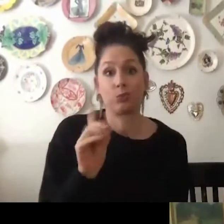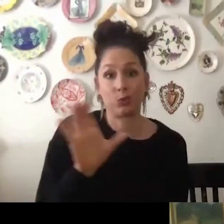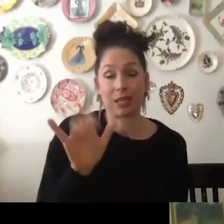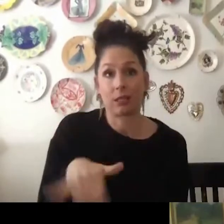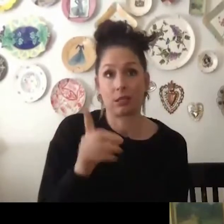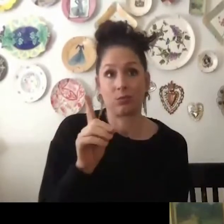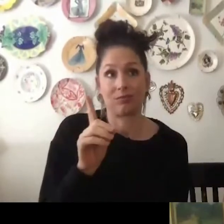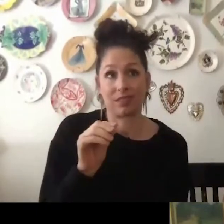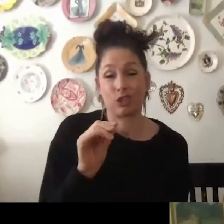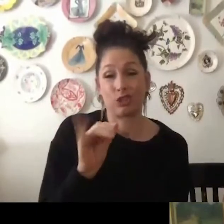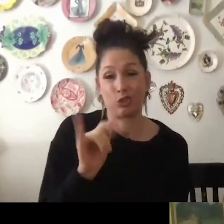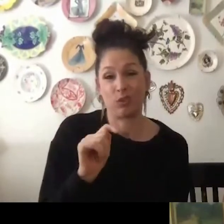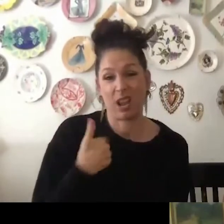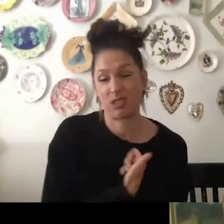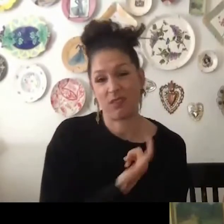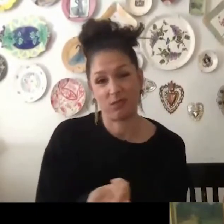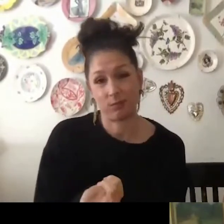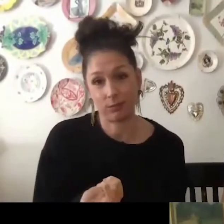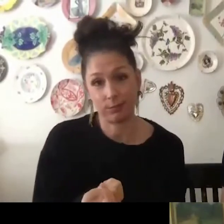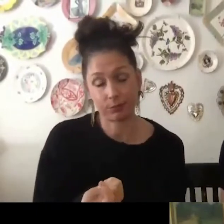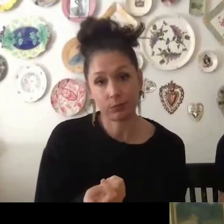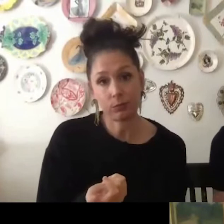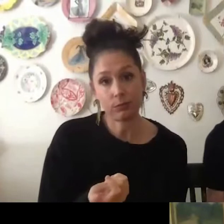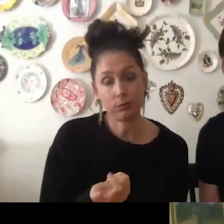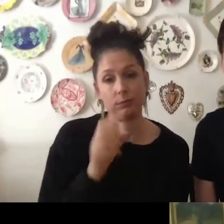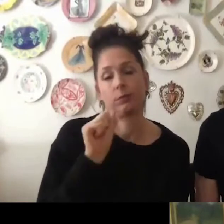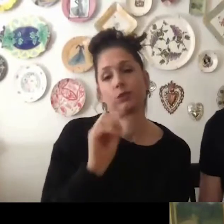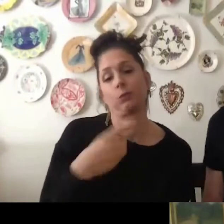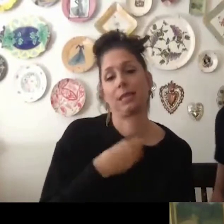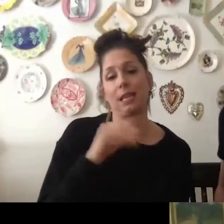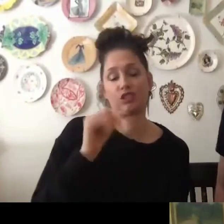And the only way to do that was to do it ourselves.